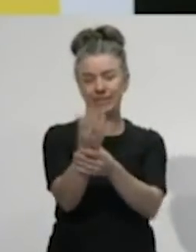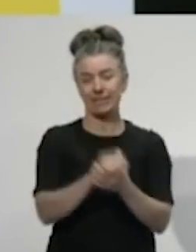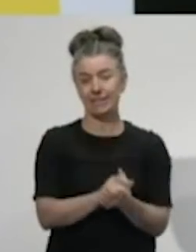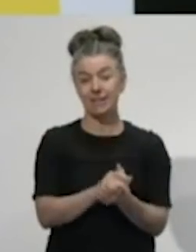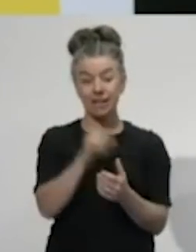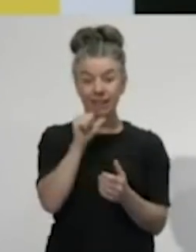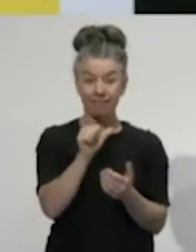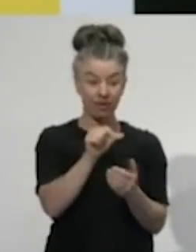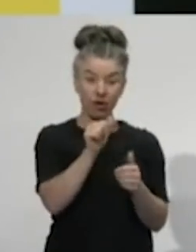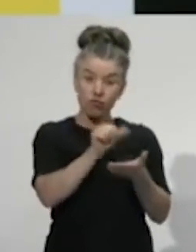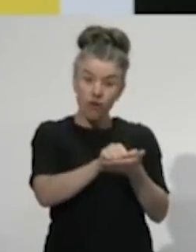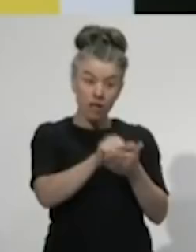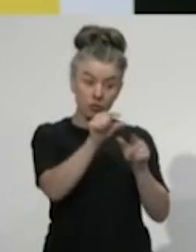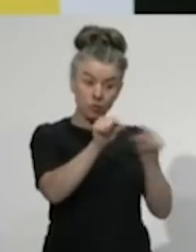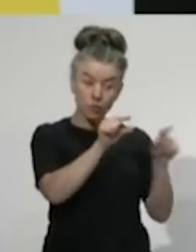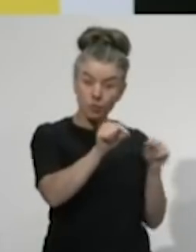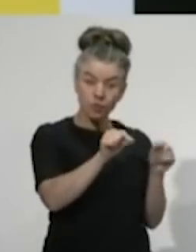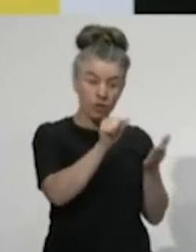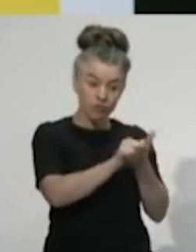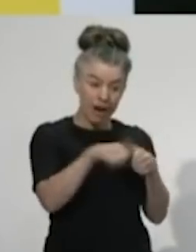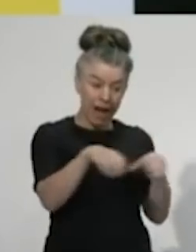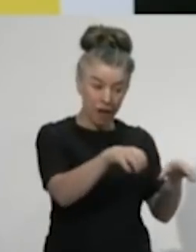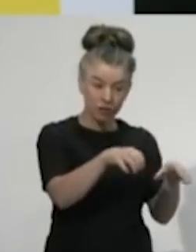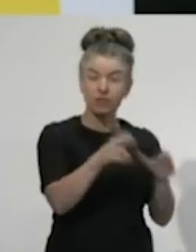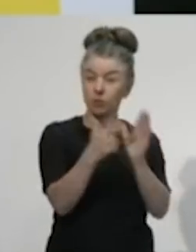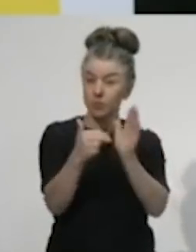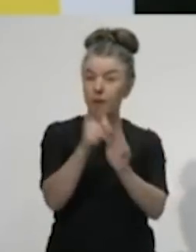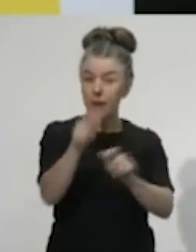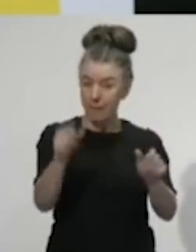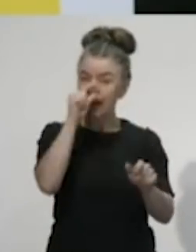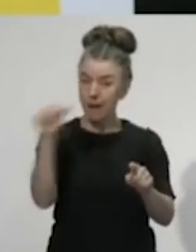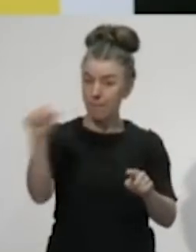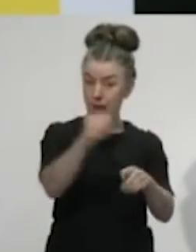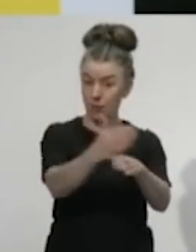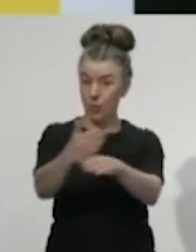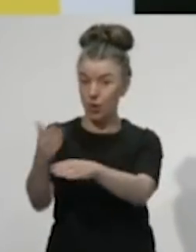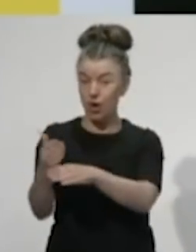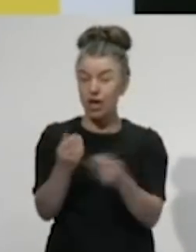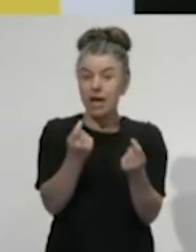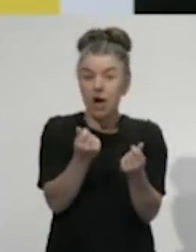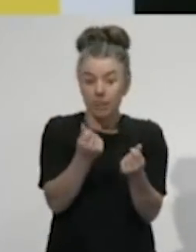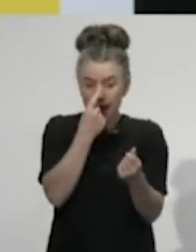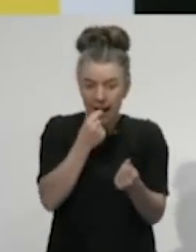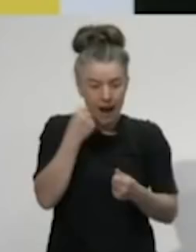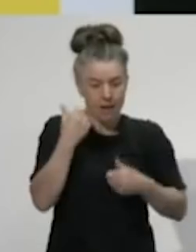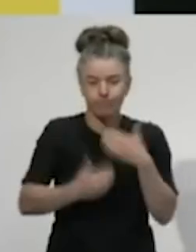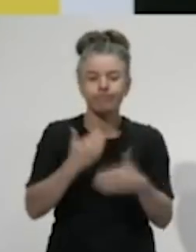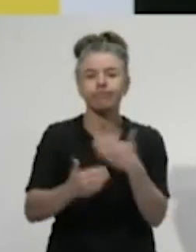right choices, we can get New Zealanders back to work and our economy moving quickly again.